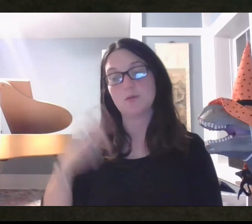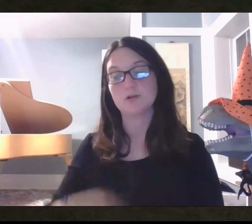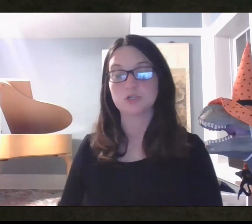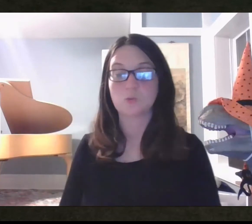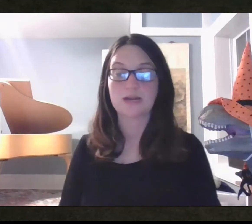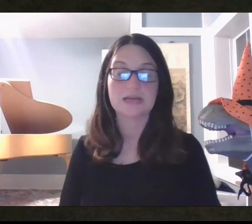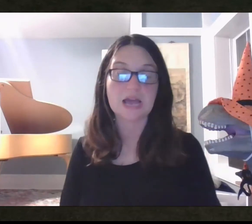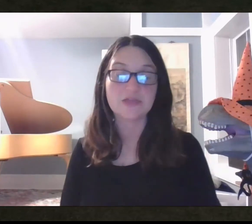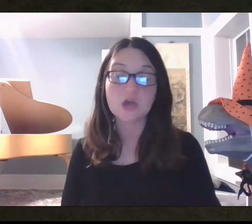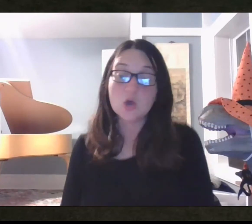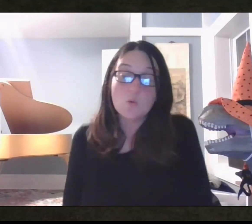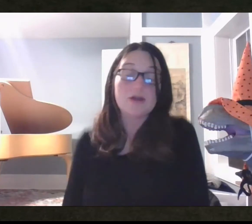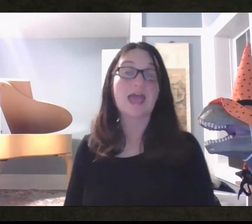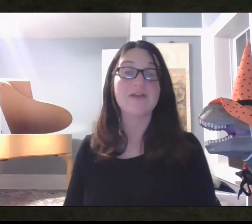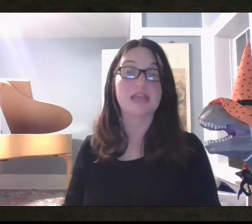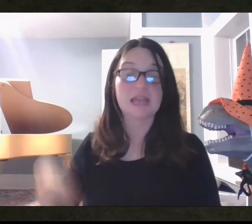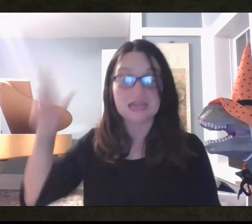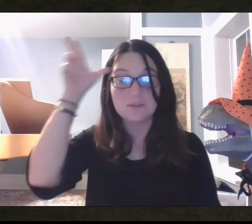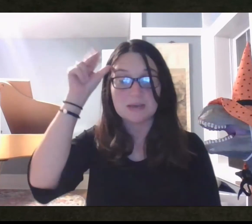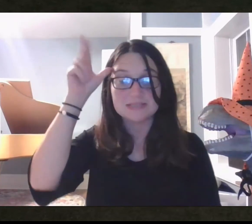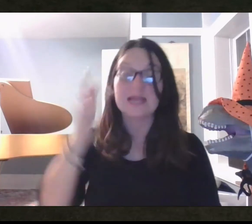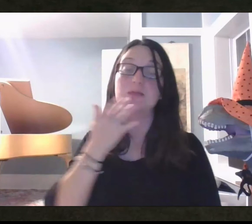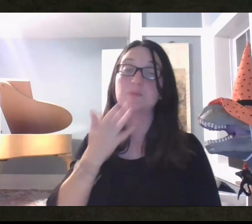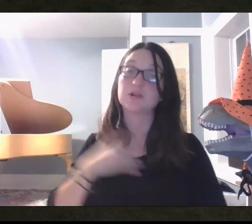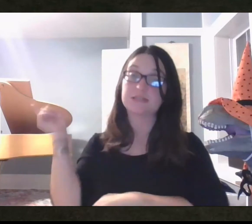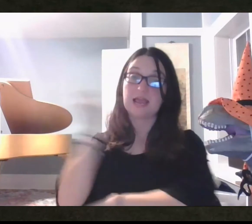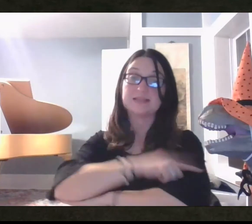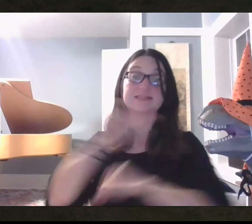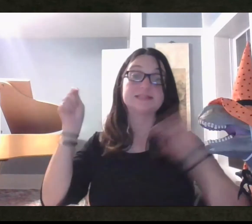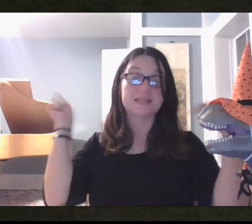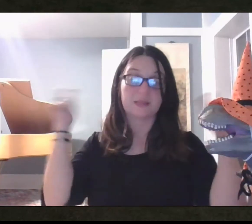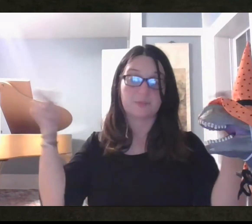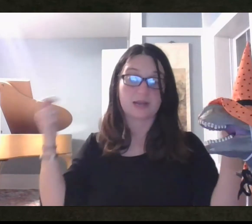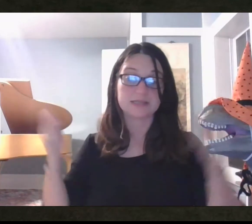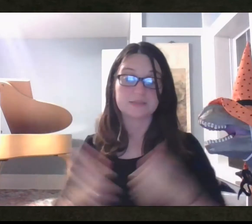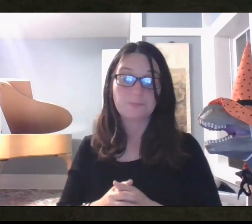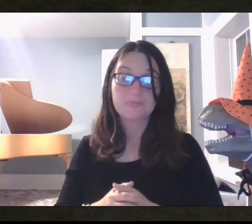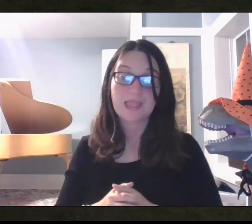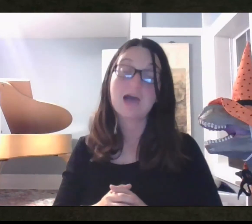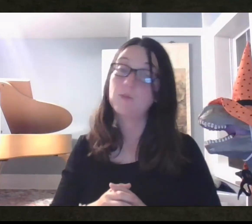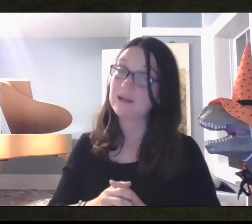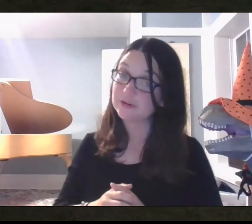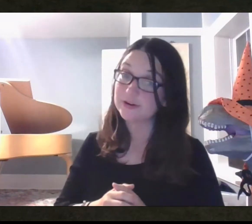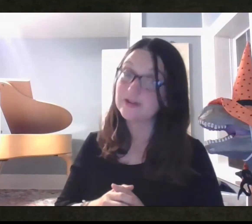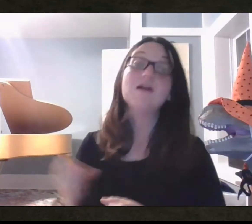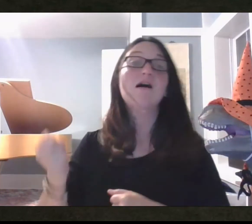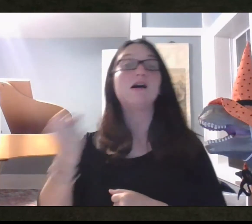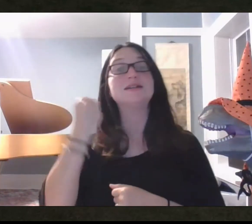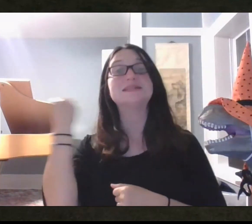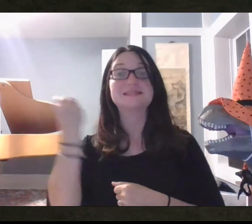October the 29th, we don't have any Mustang birthdays to celebrate. However,